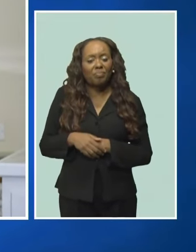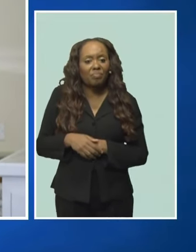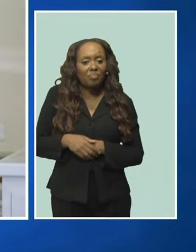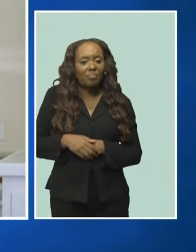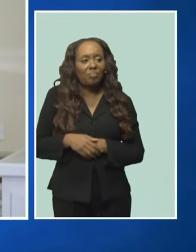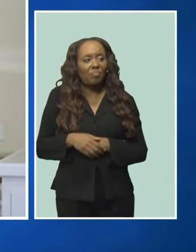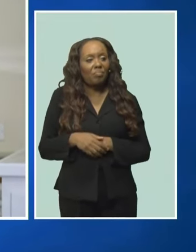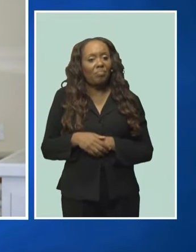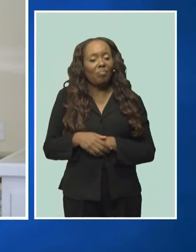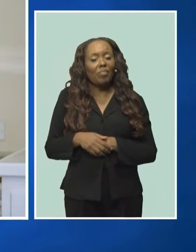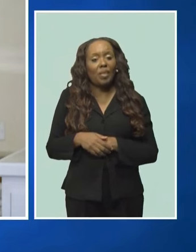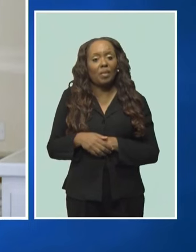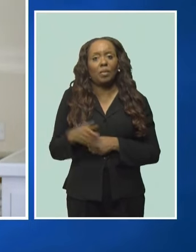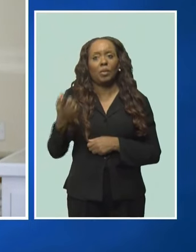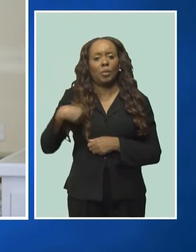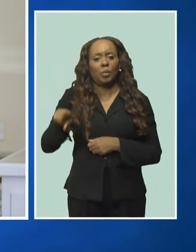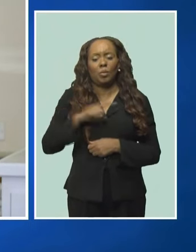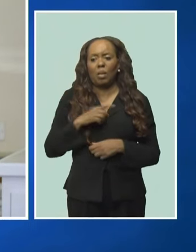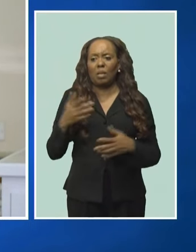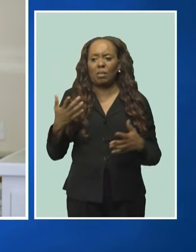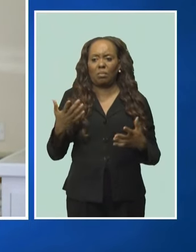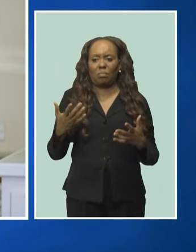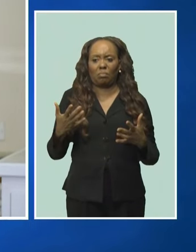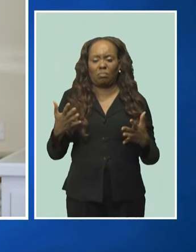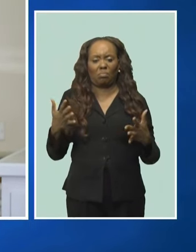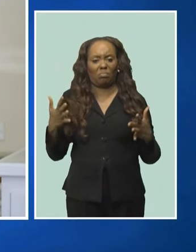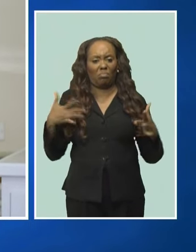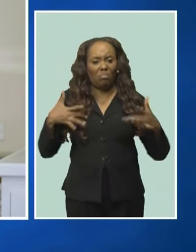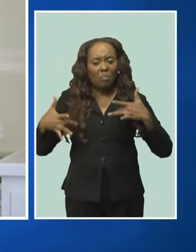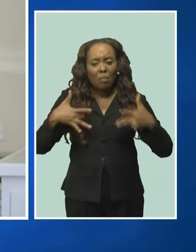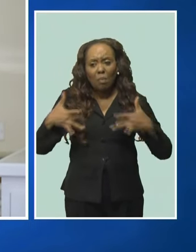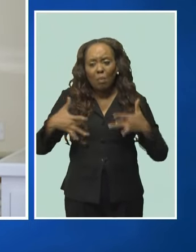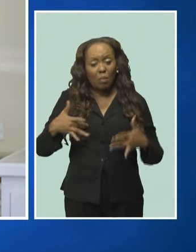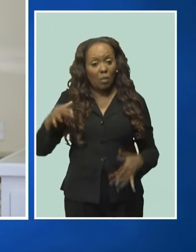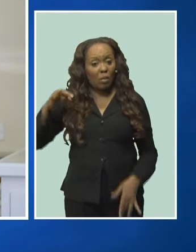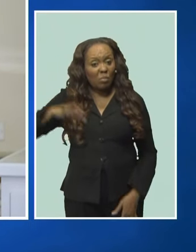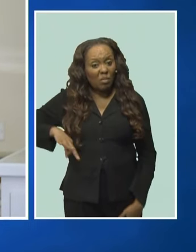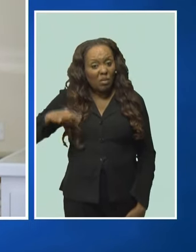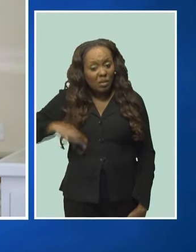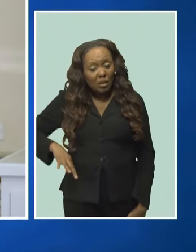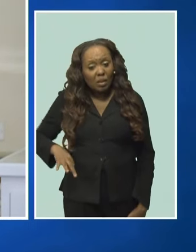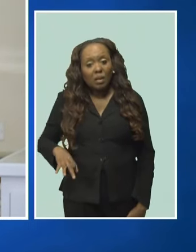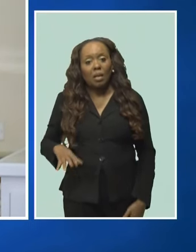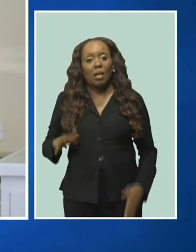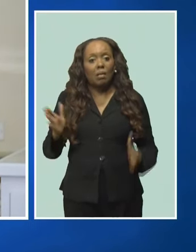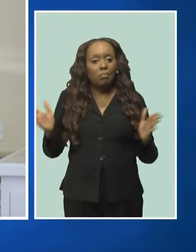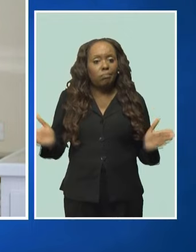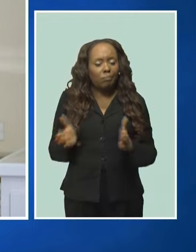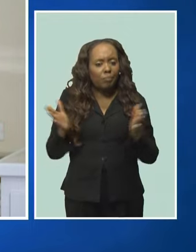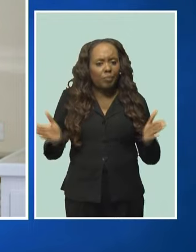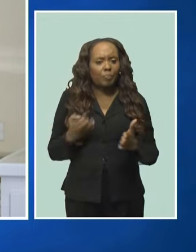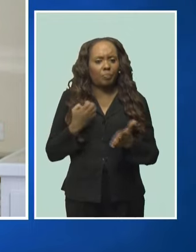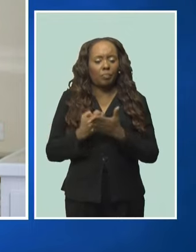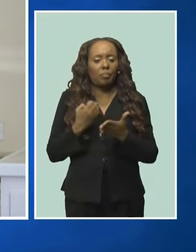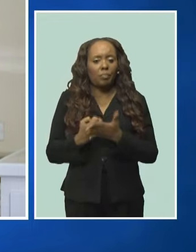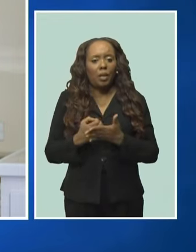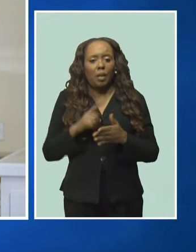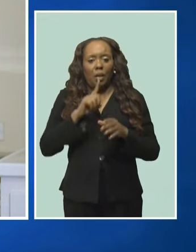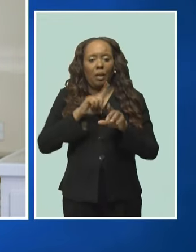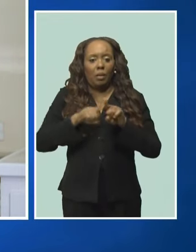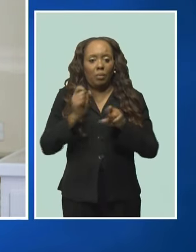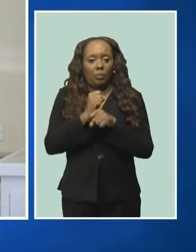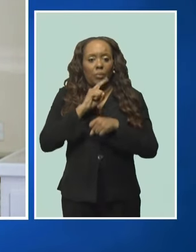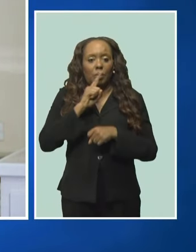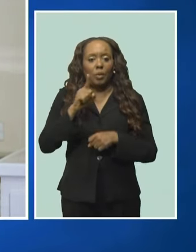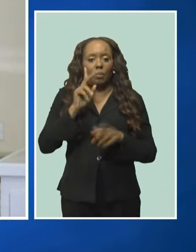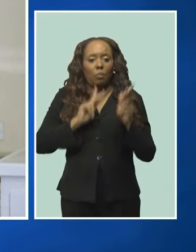is not just concerned with making companies profitable and driving growth in that way but making sure that everybody can